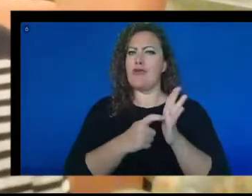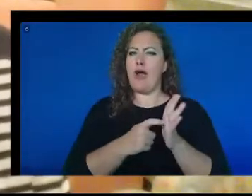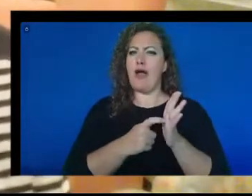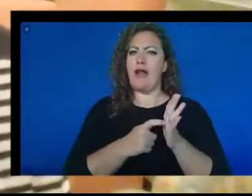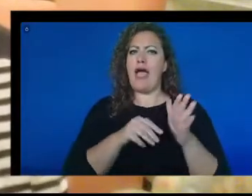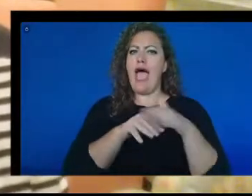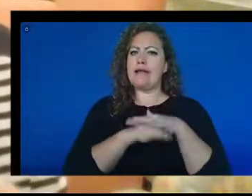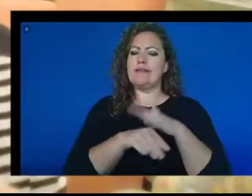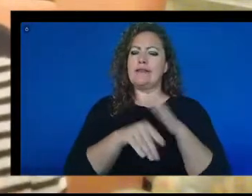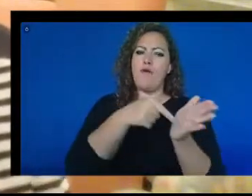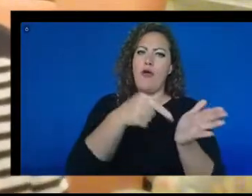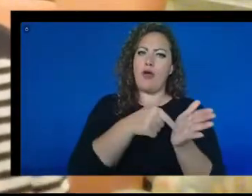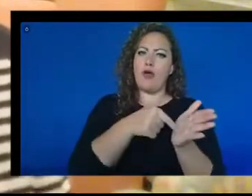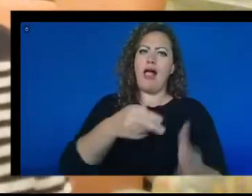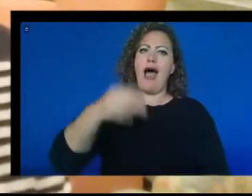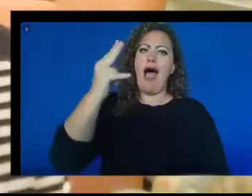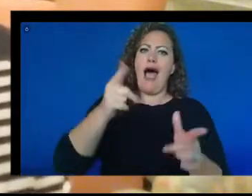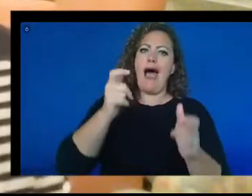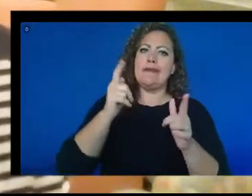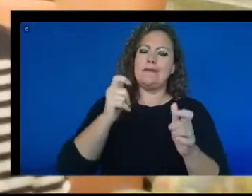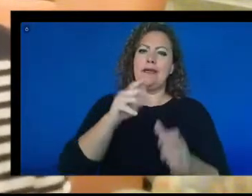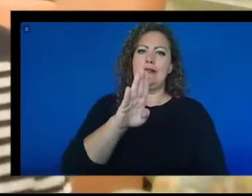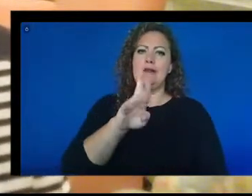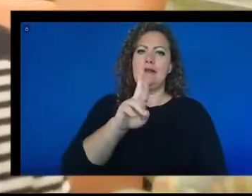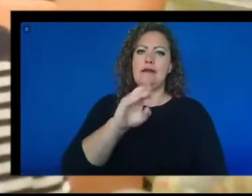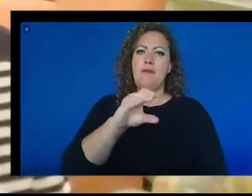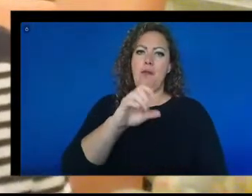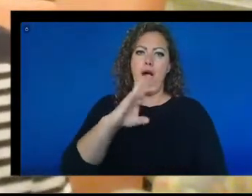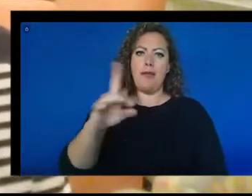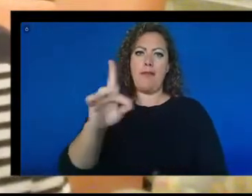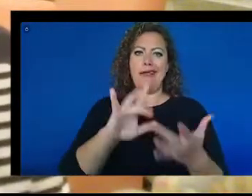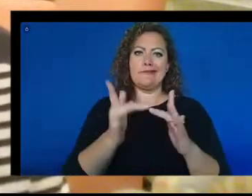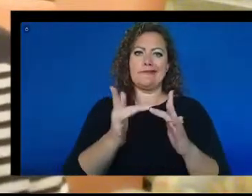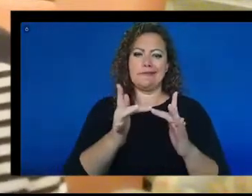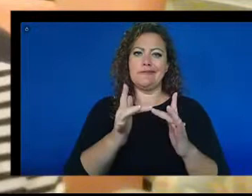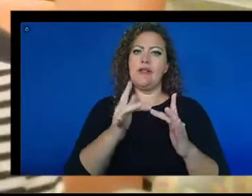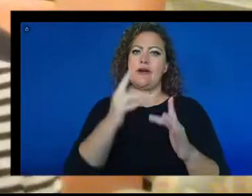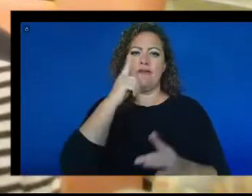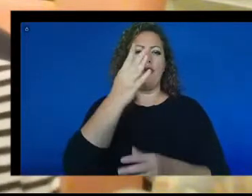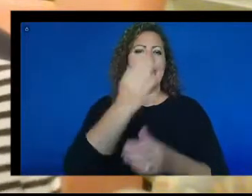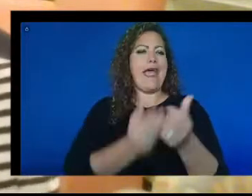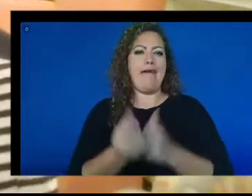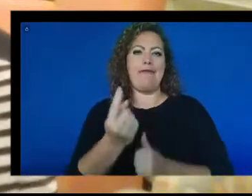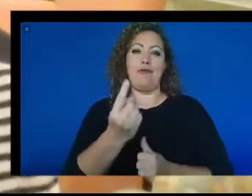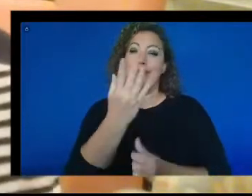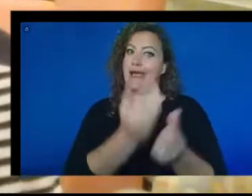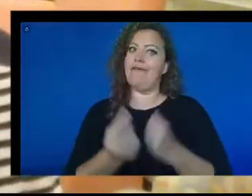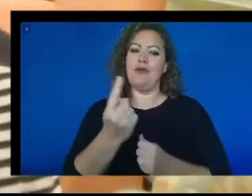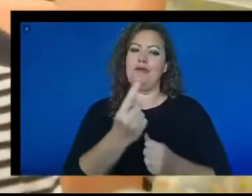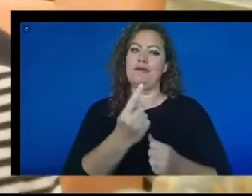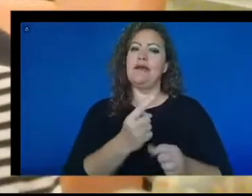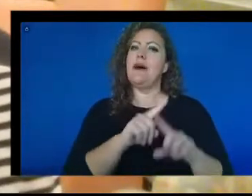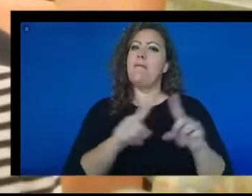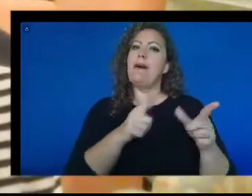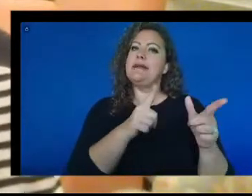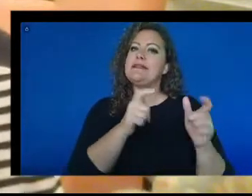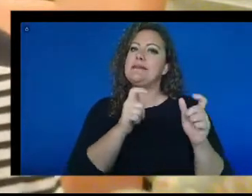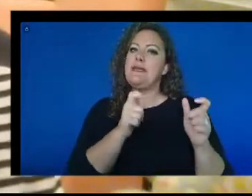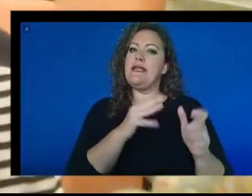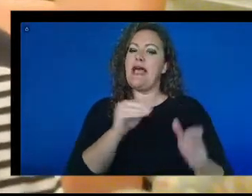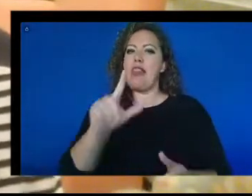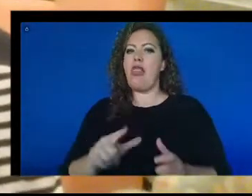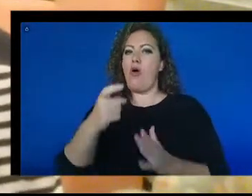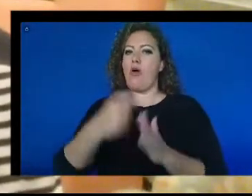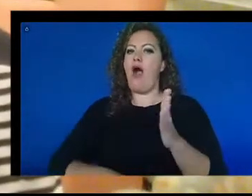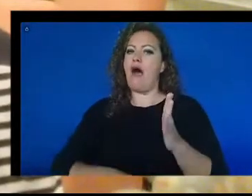-speed broadband is for everyone. For everyone, the pandemic has shown us that. But speed and low cost are just part of ensuring digital